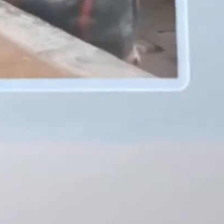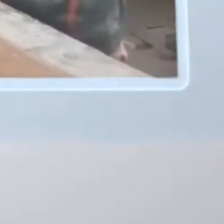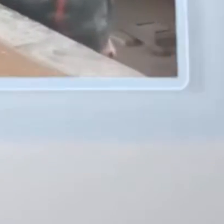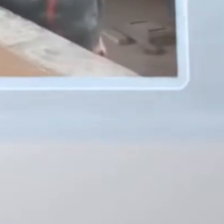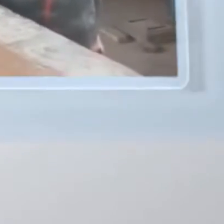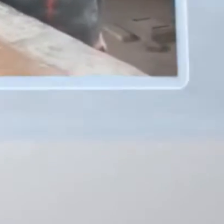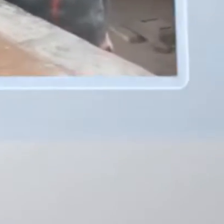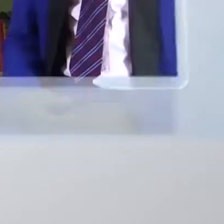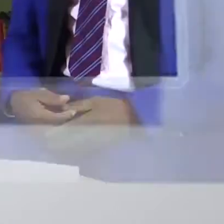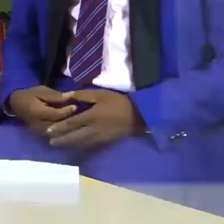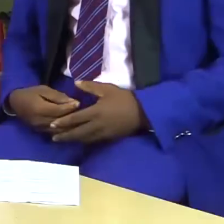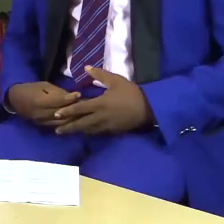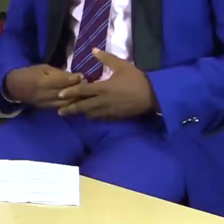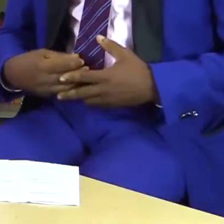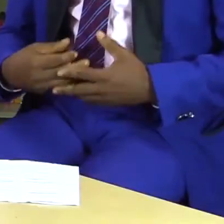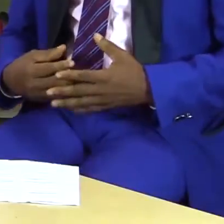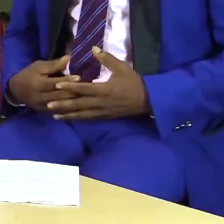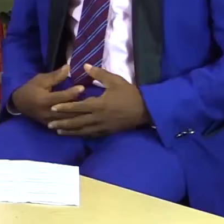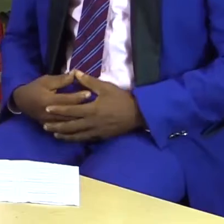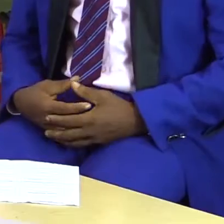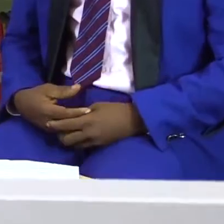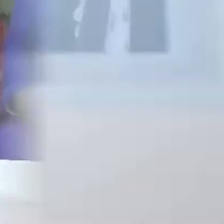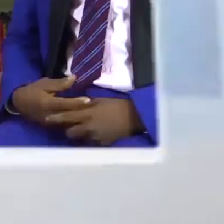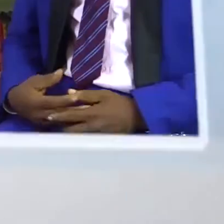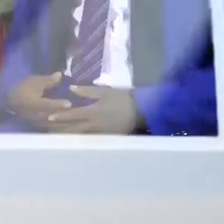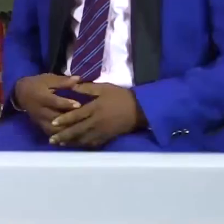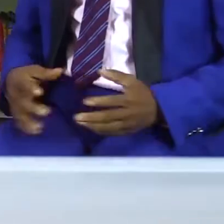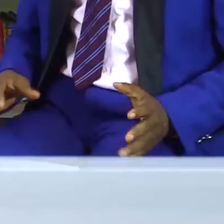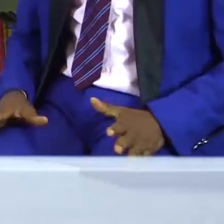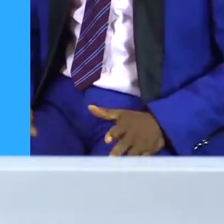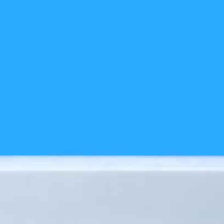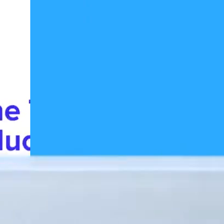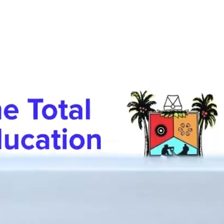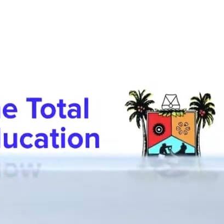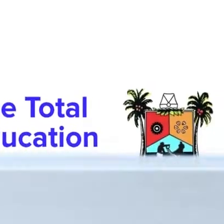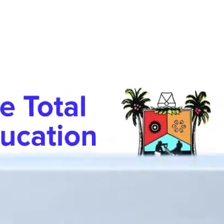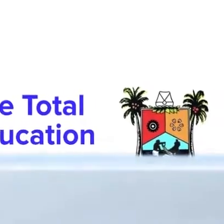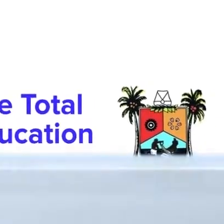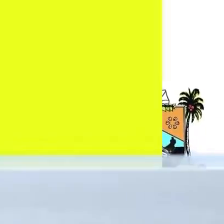in technical colleges, students are competent enough to take any job.